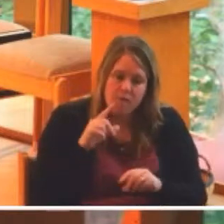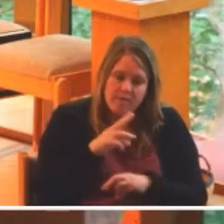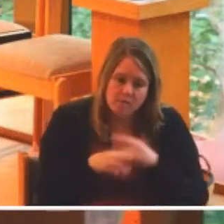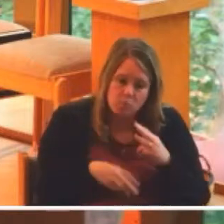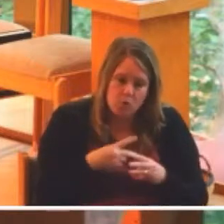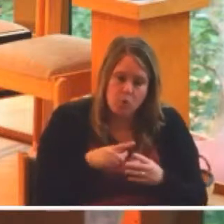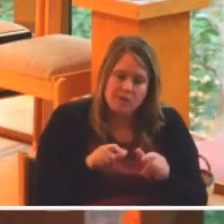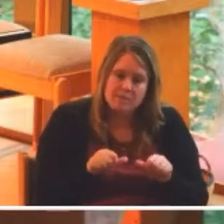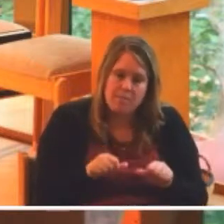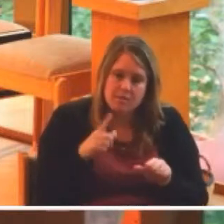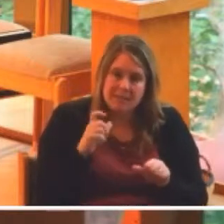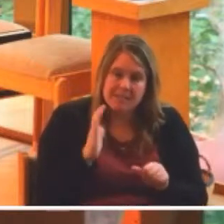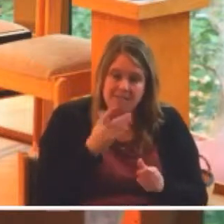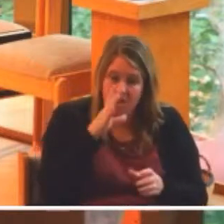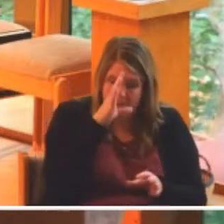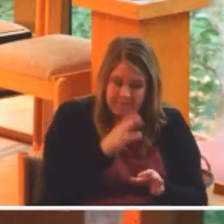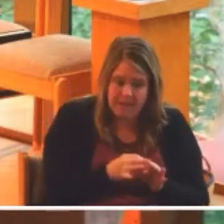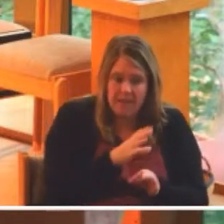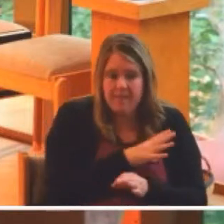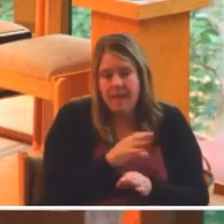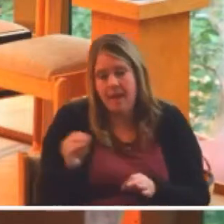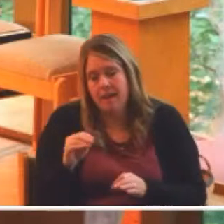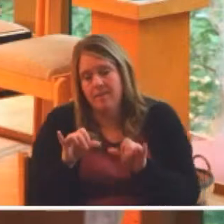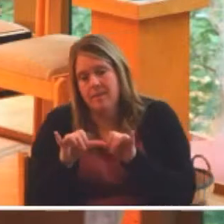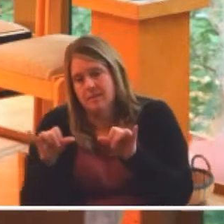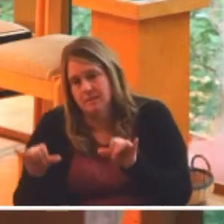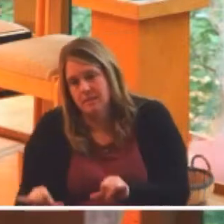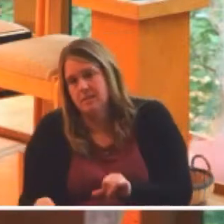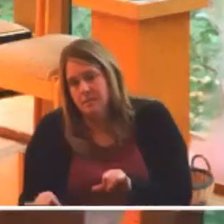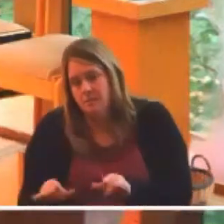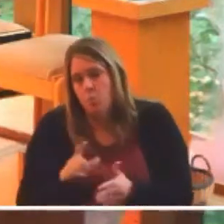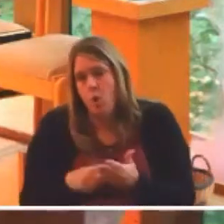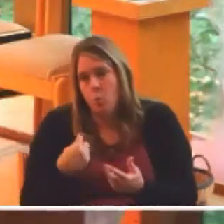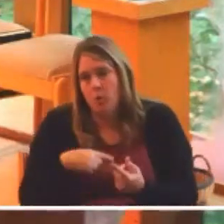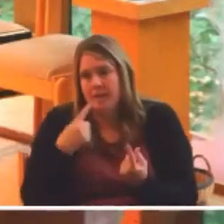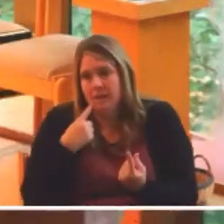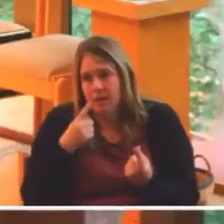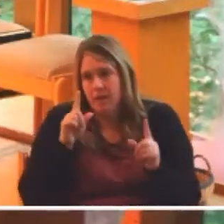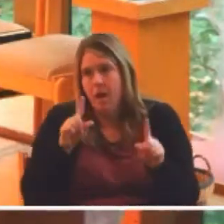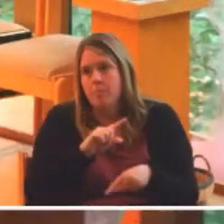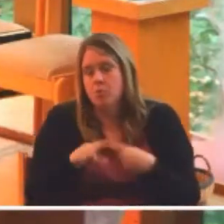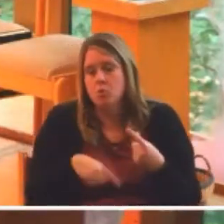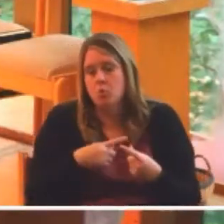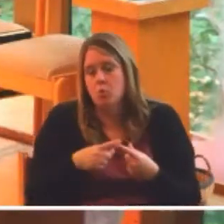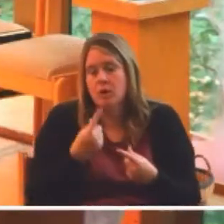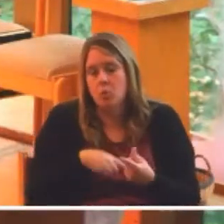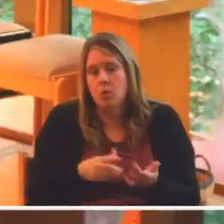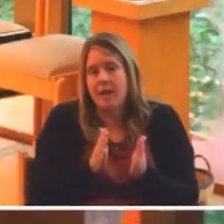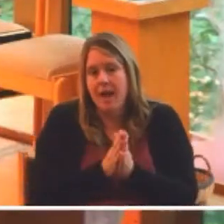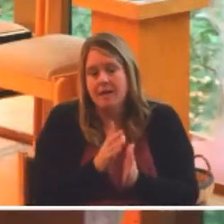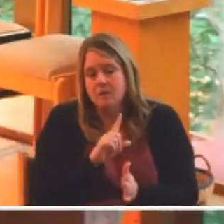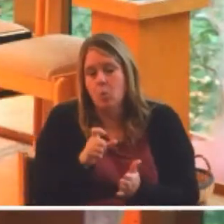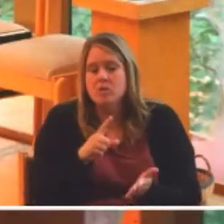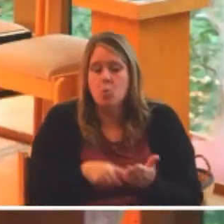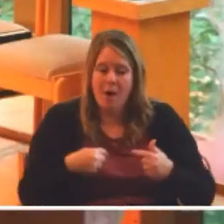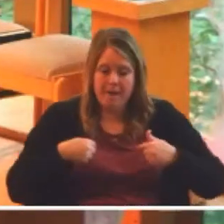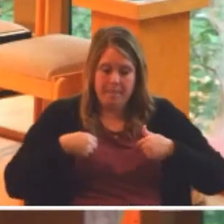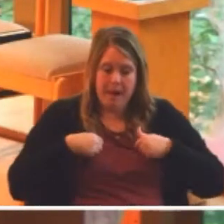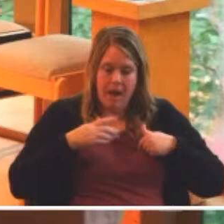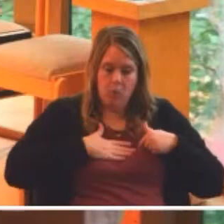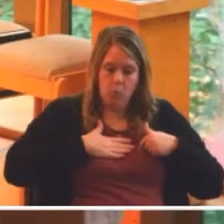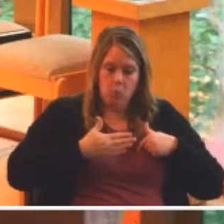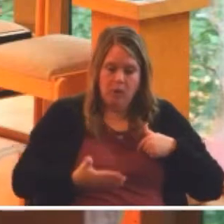this system. For what we can accomplish when we dare to ask the question, what am I willing to do?